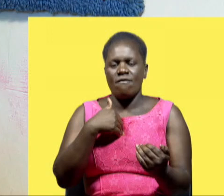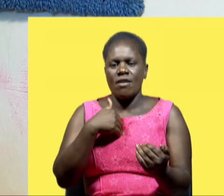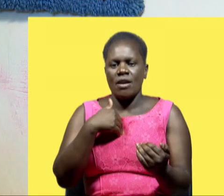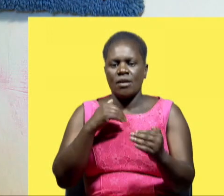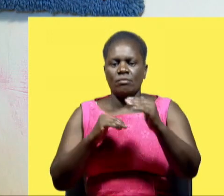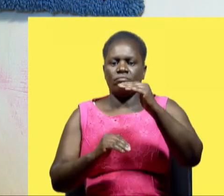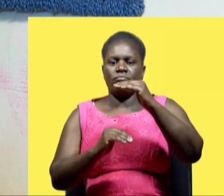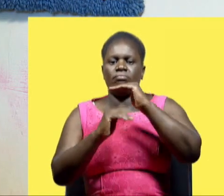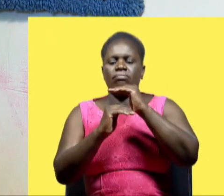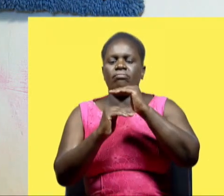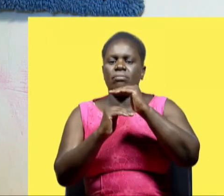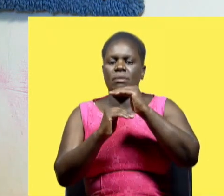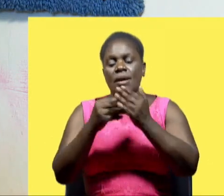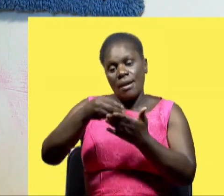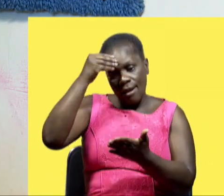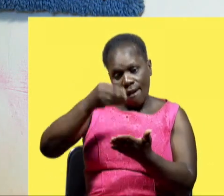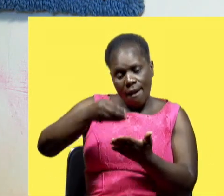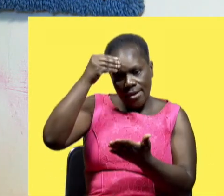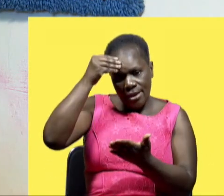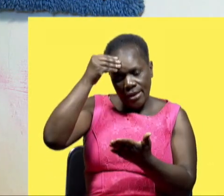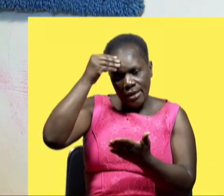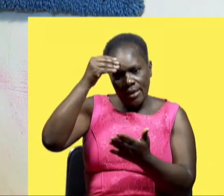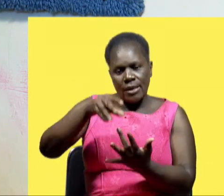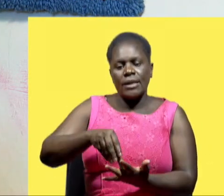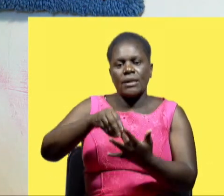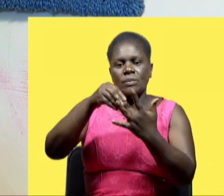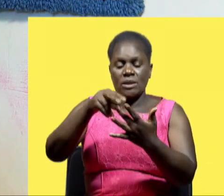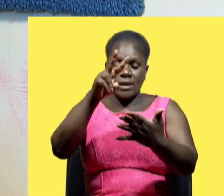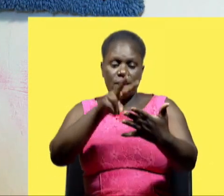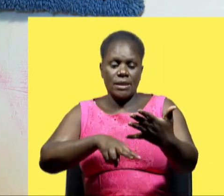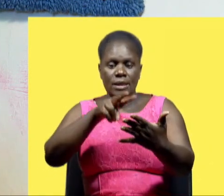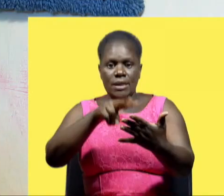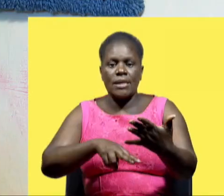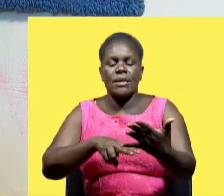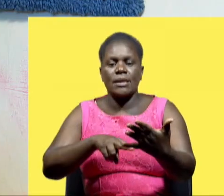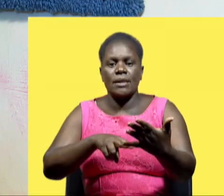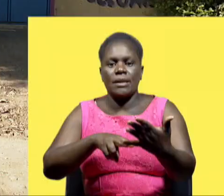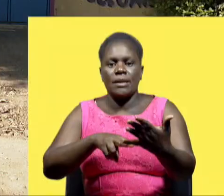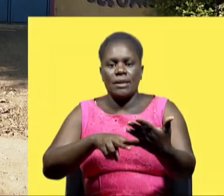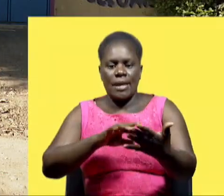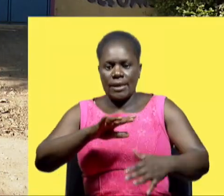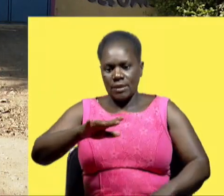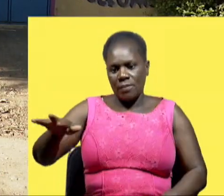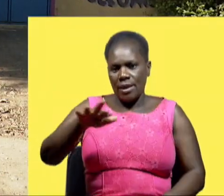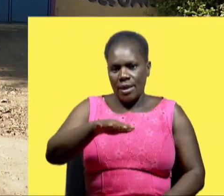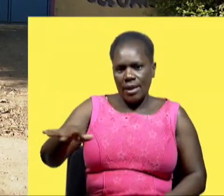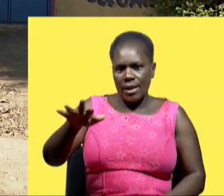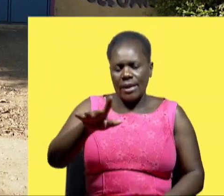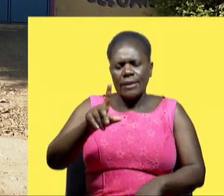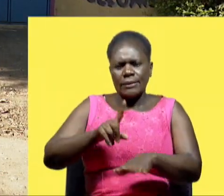limit they were limited in learning and especially in reading and spelling